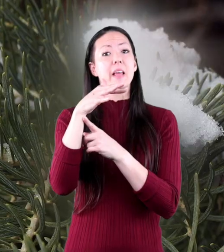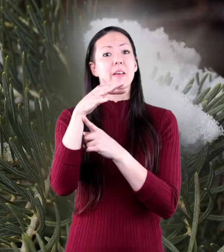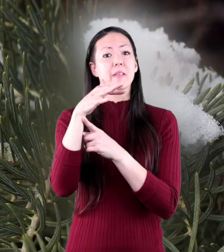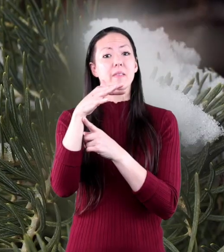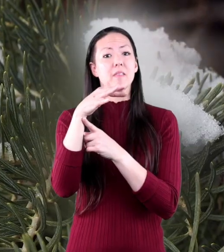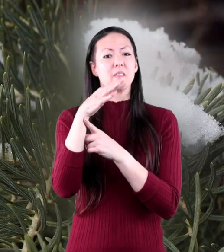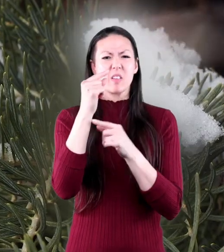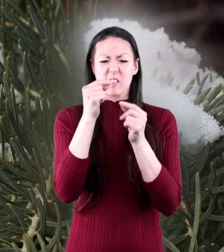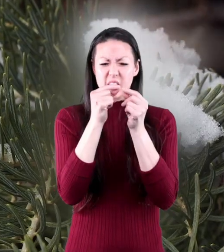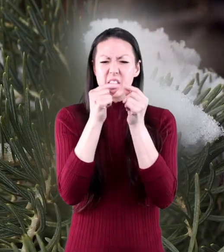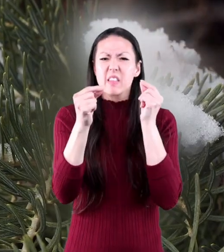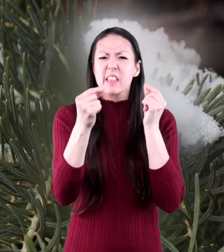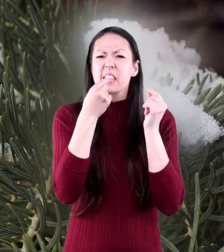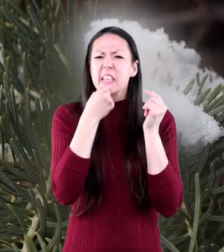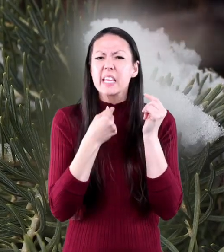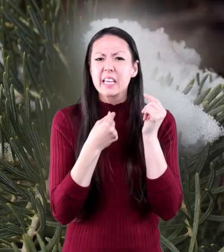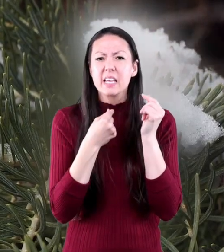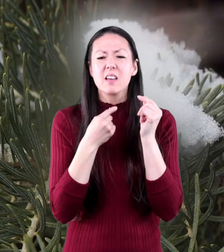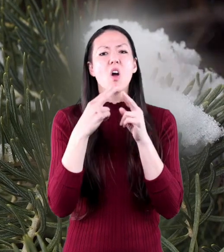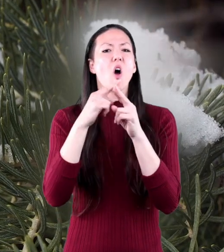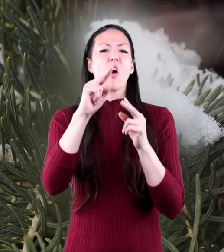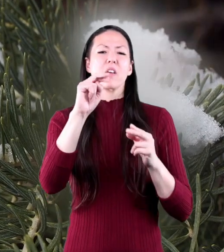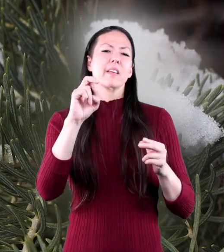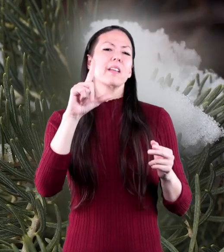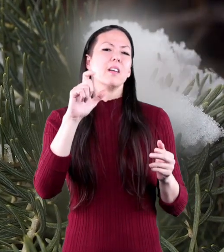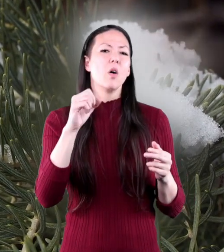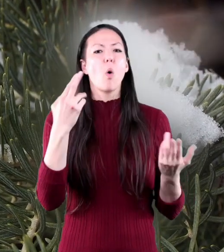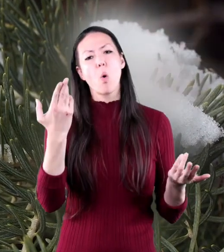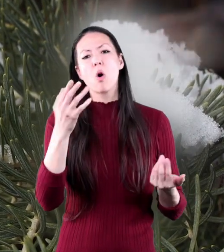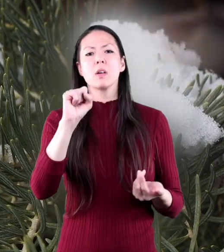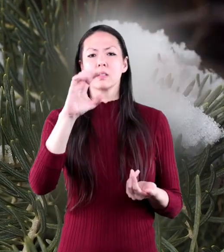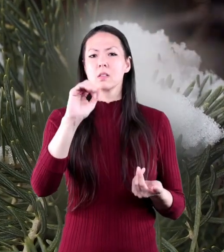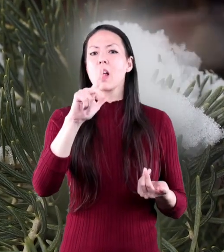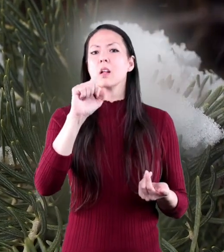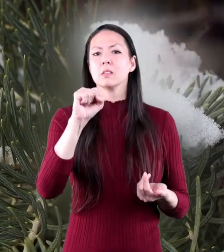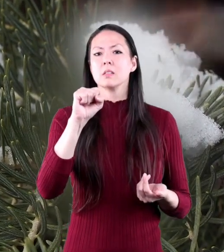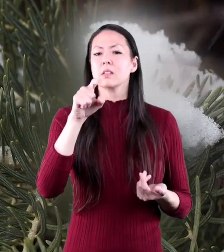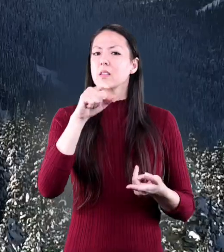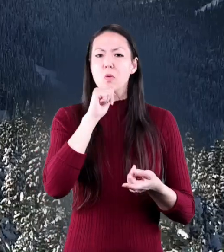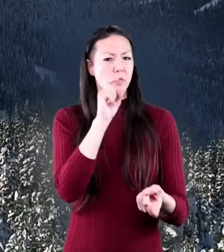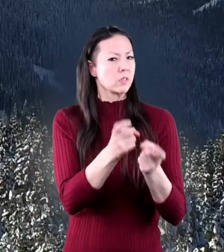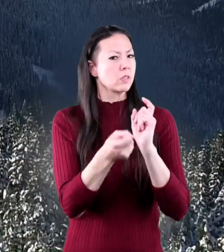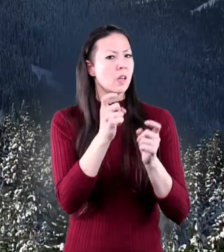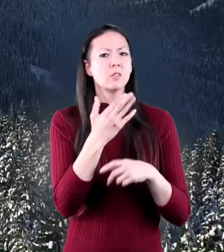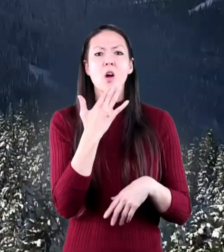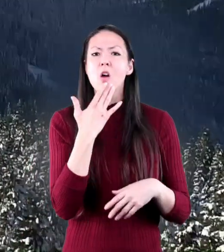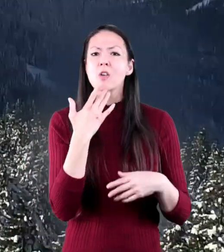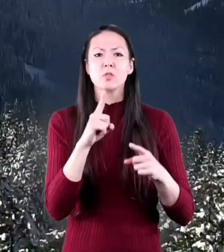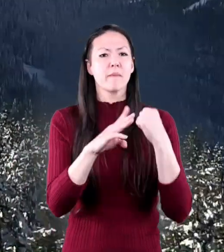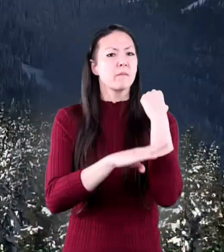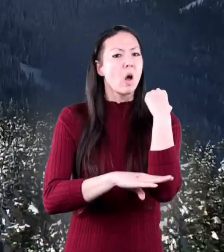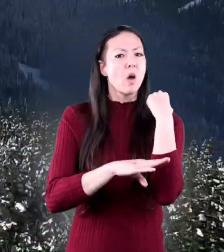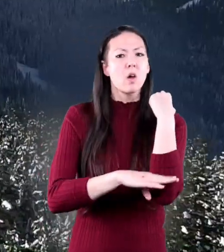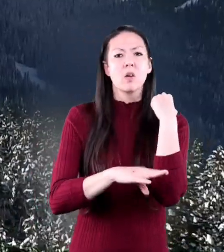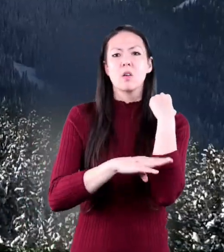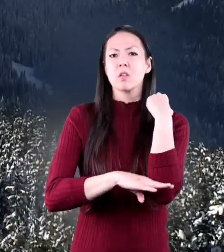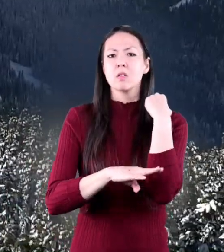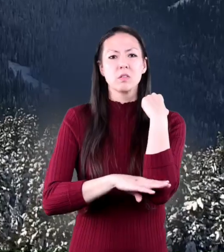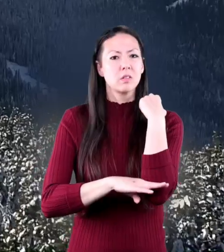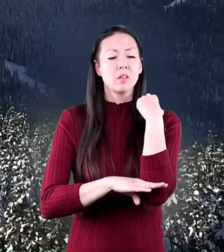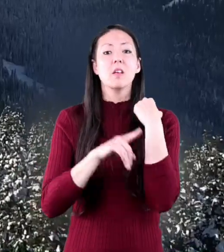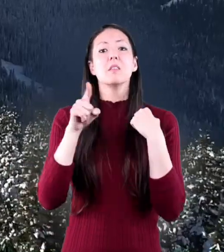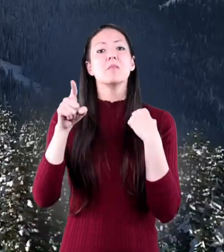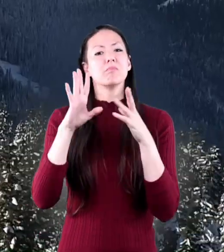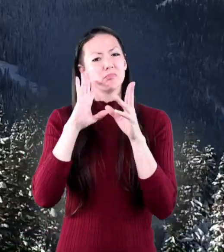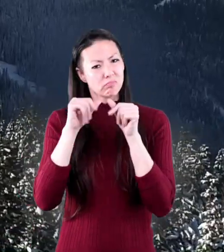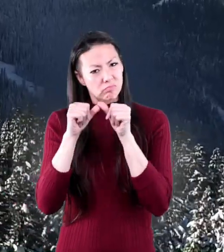The leaves of evergreen trees are narrow and thin and are called needles or scales. And they don't change colors or fall off during